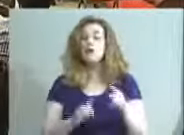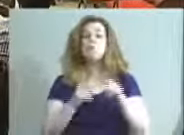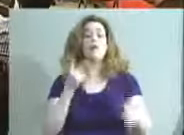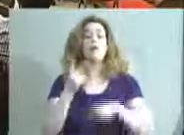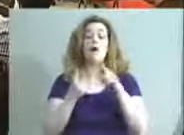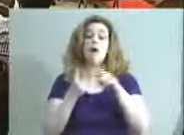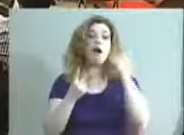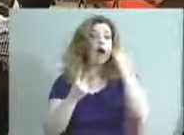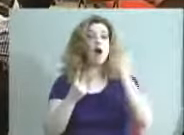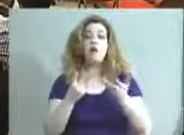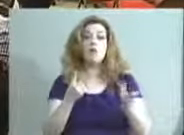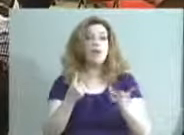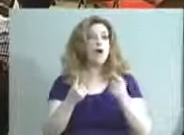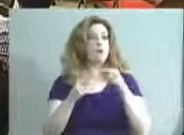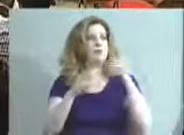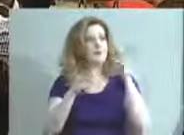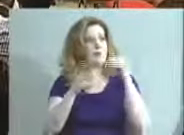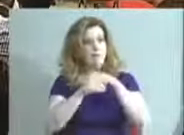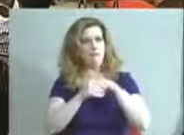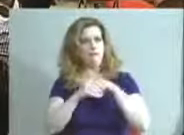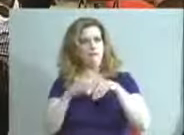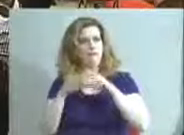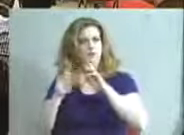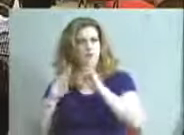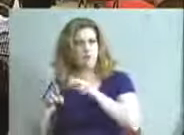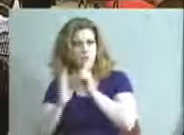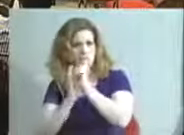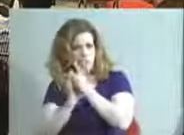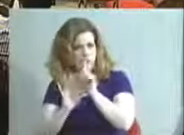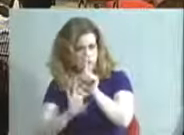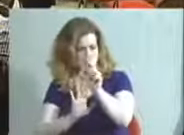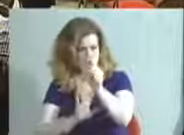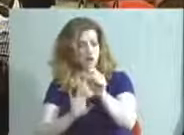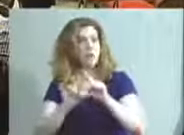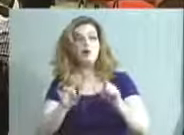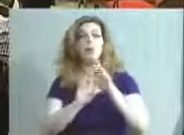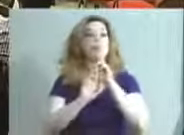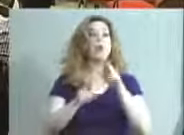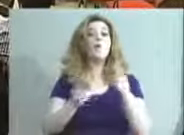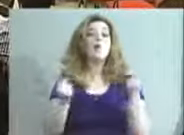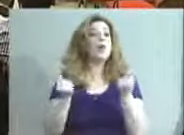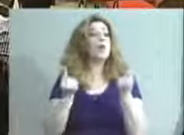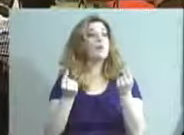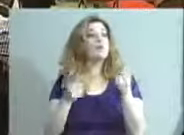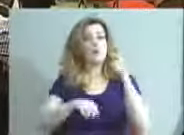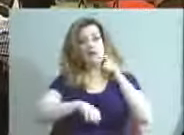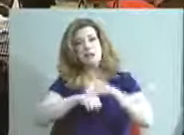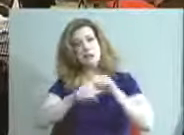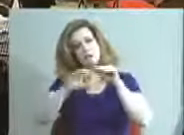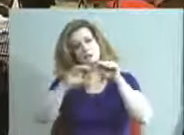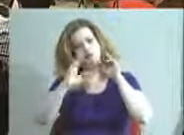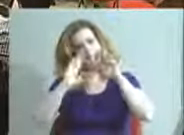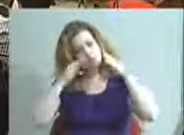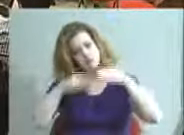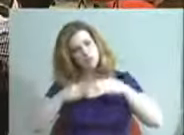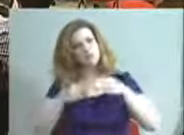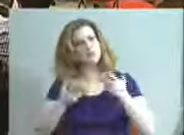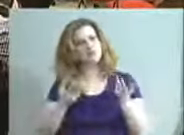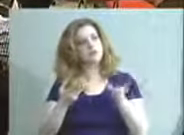is, and we're going to go into board reports in a minute, but the reporting that we do about the time we spend in